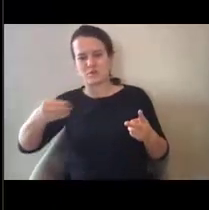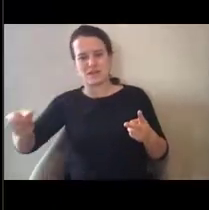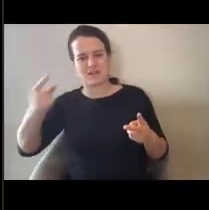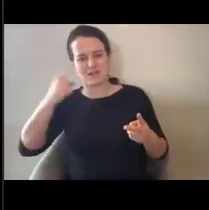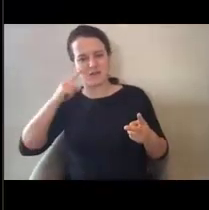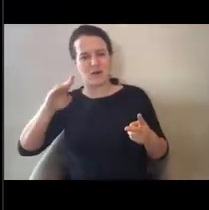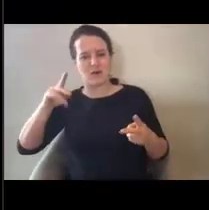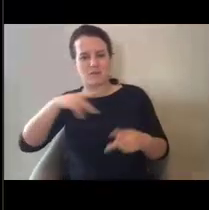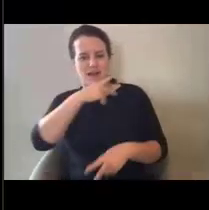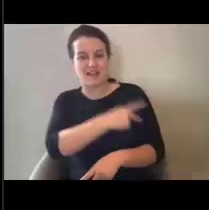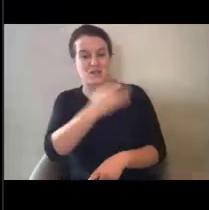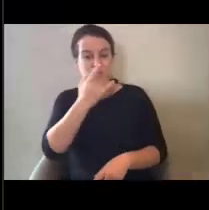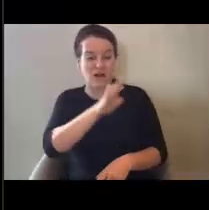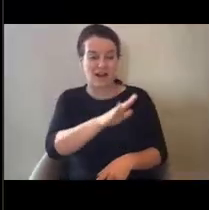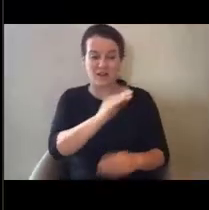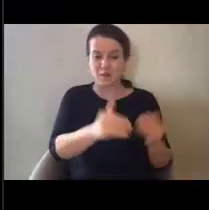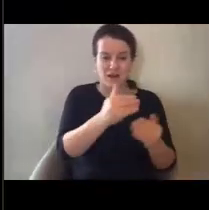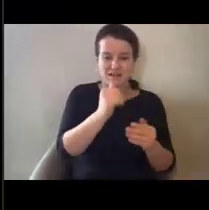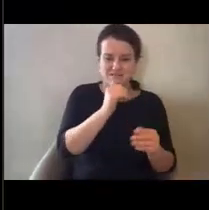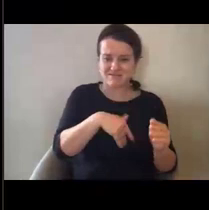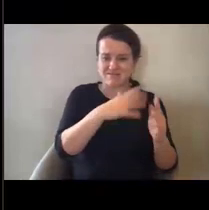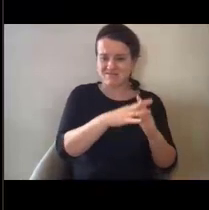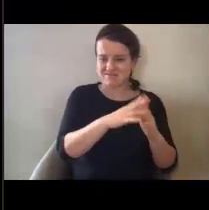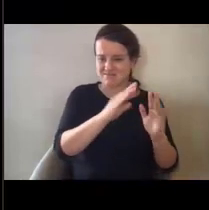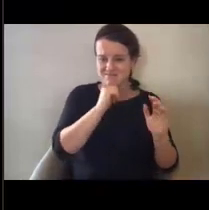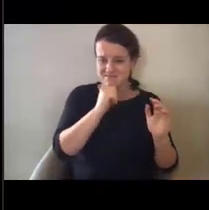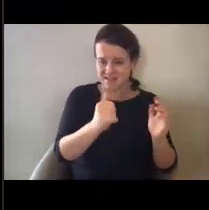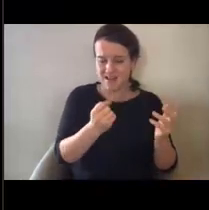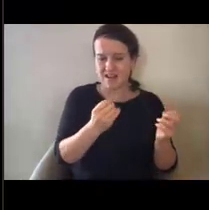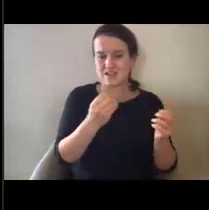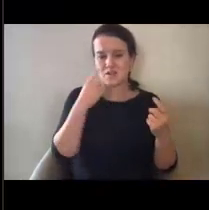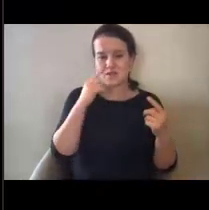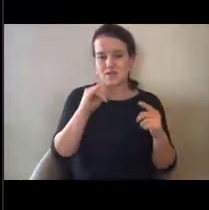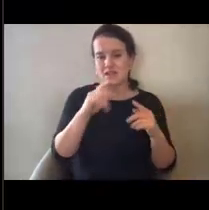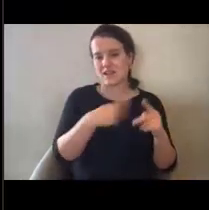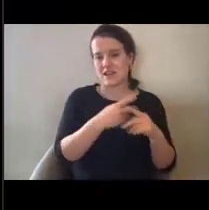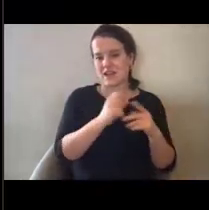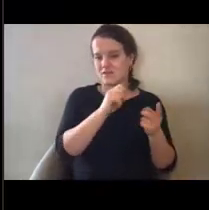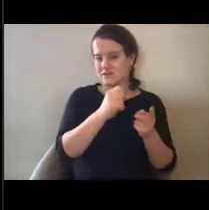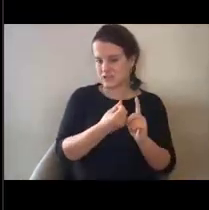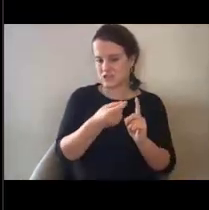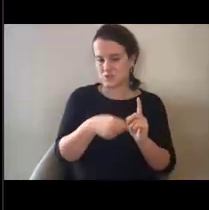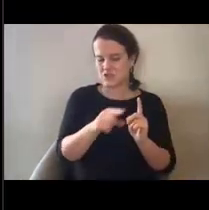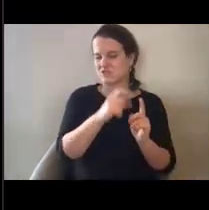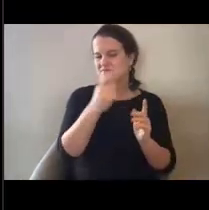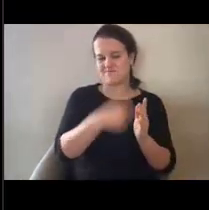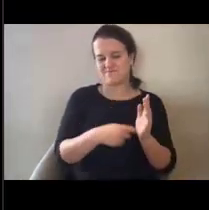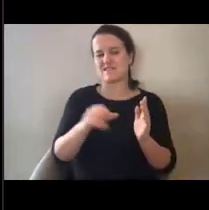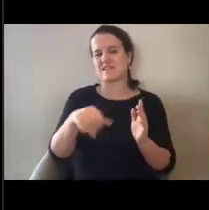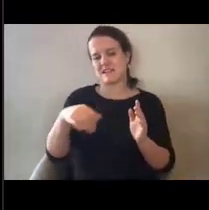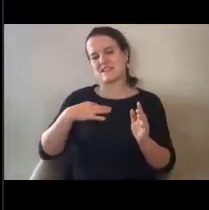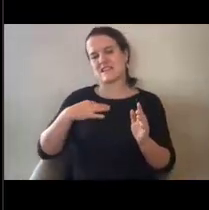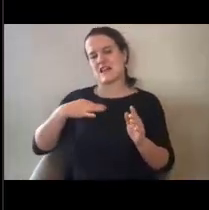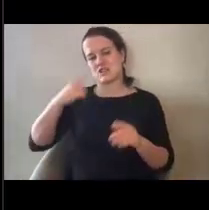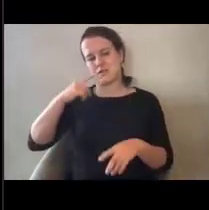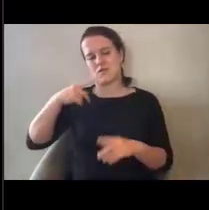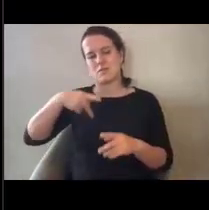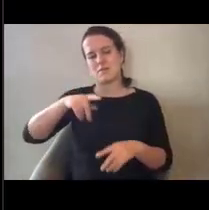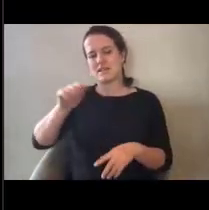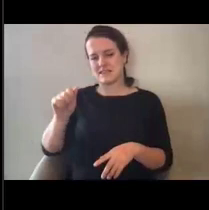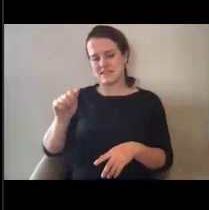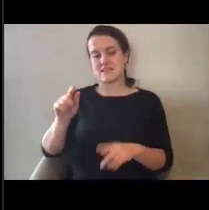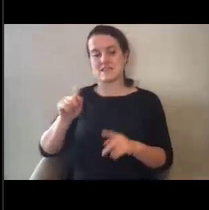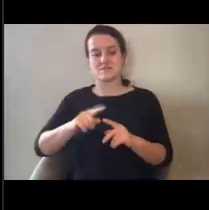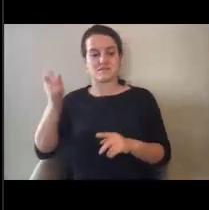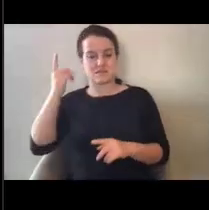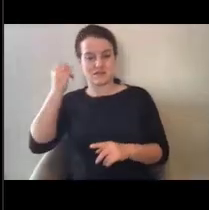those billing processes have not been set up. And in those cases, uh, those costs would be eligible for public assistance. But if the billing